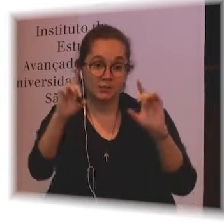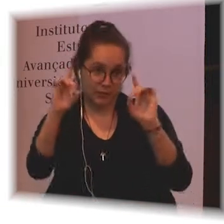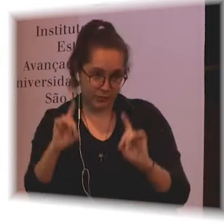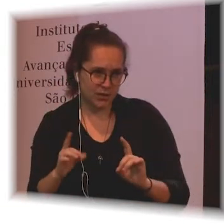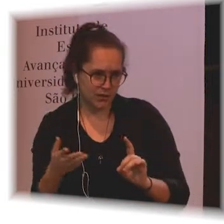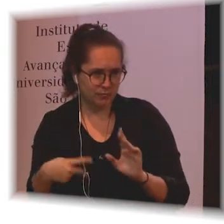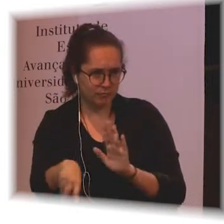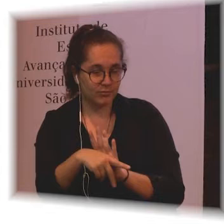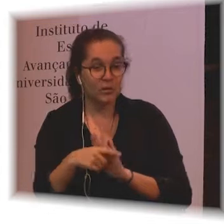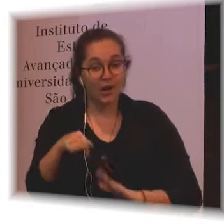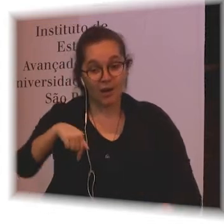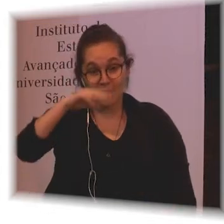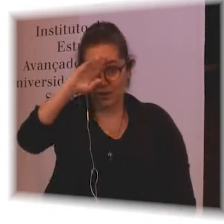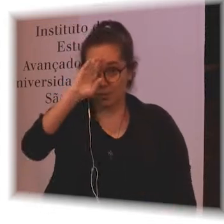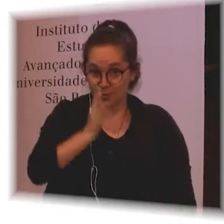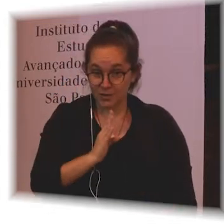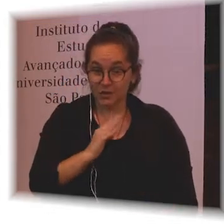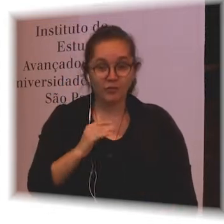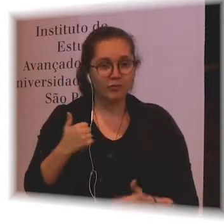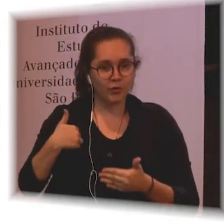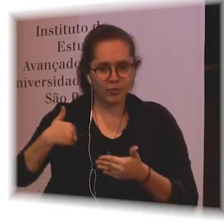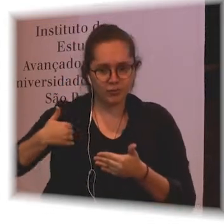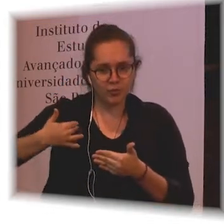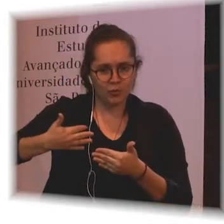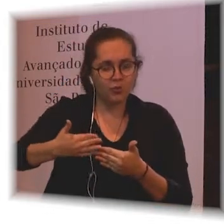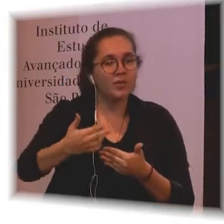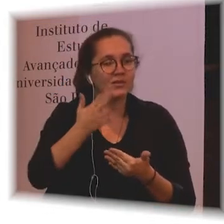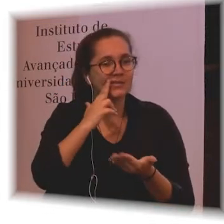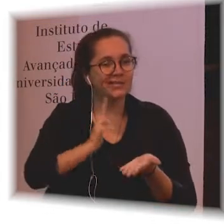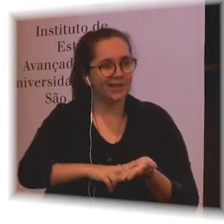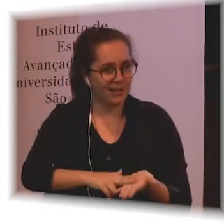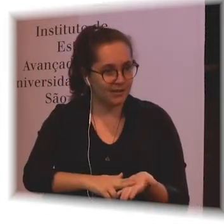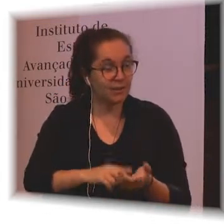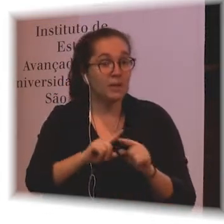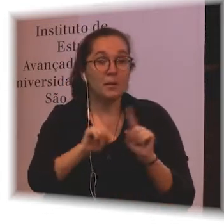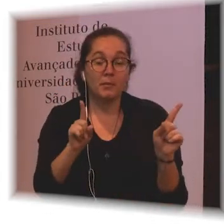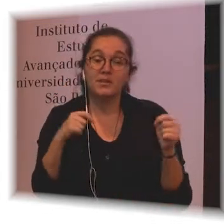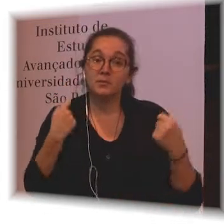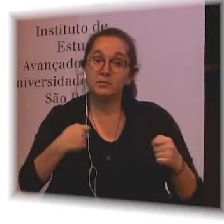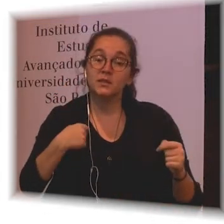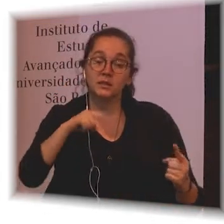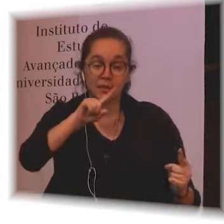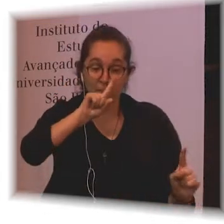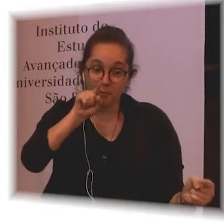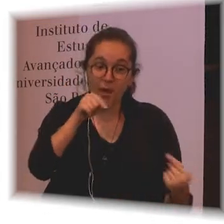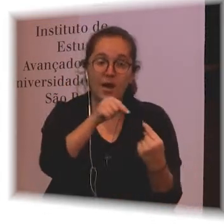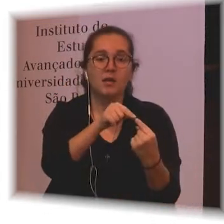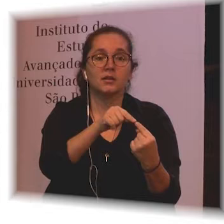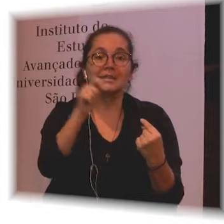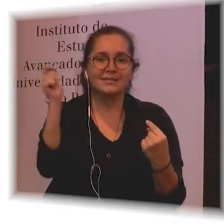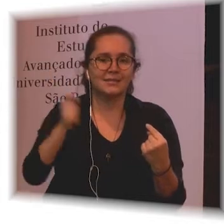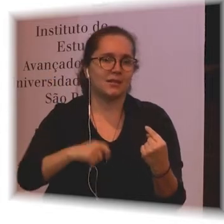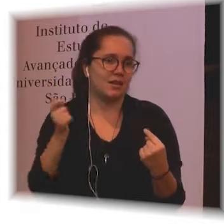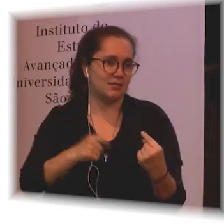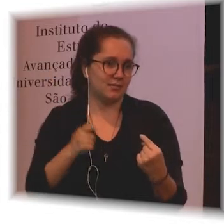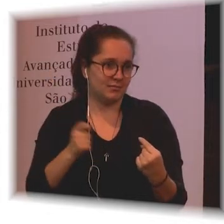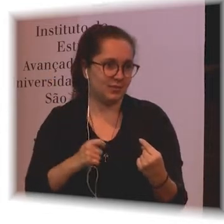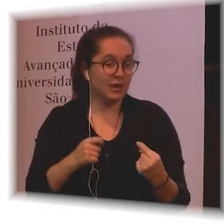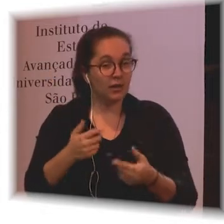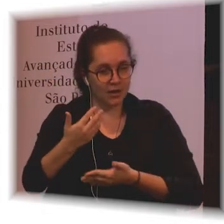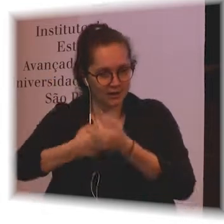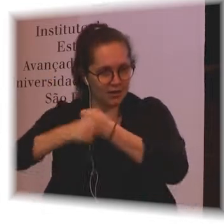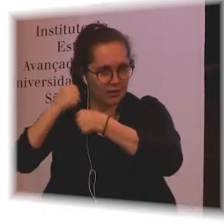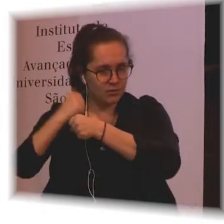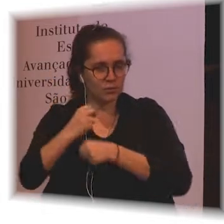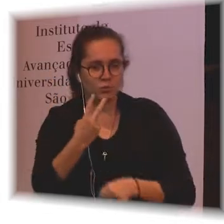also, very significantly, the sustainable development goals, which were agreed almost two years ago now, include, I think, eleven